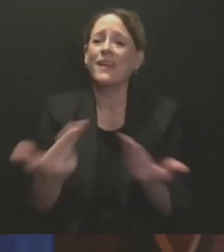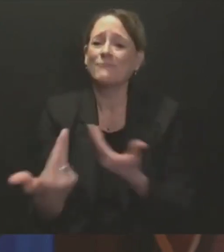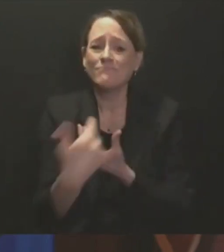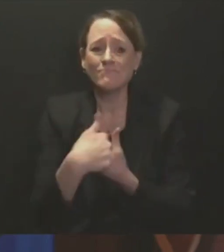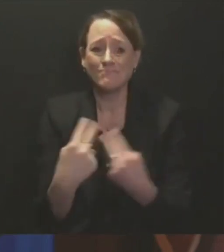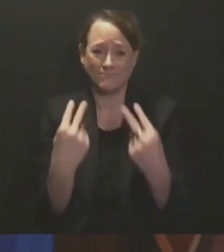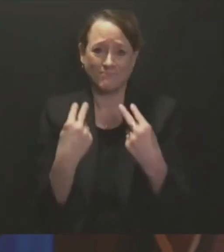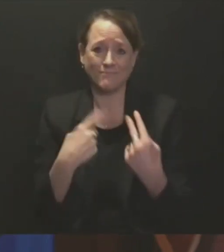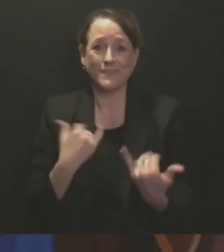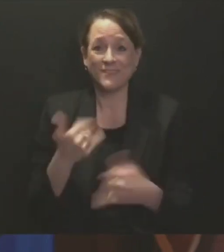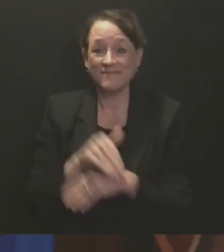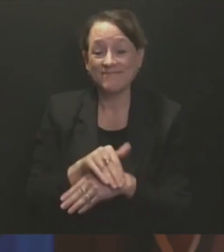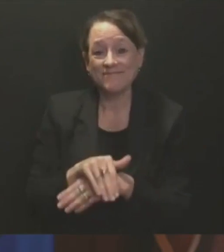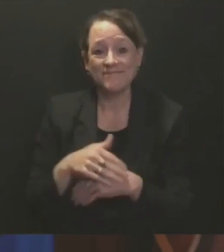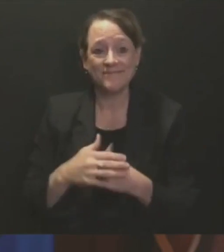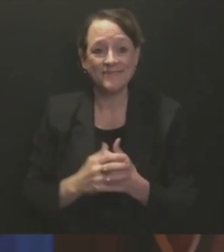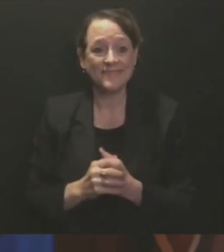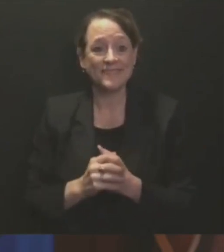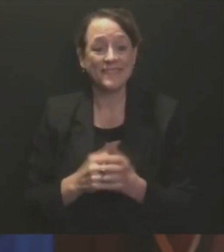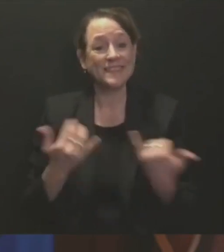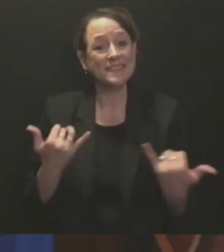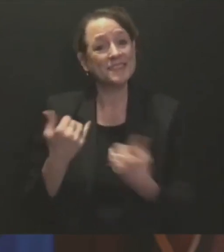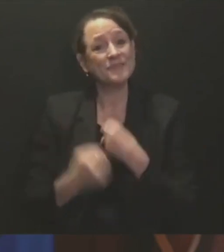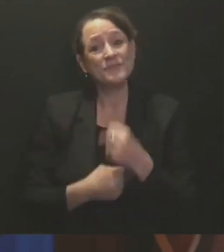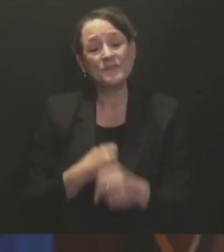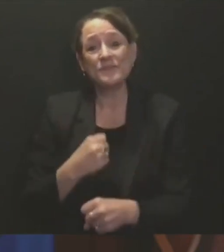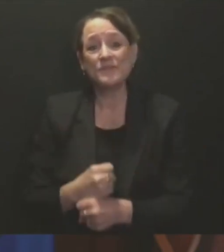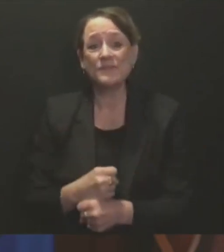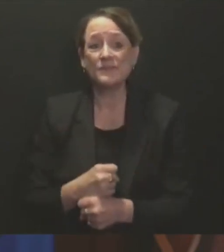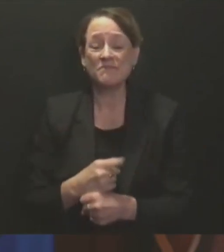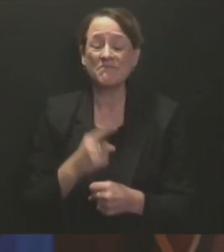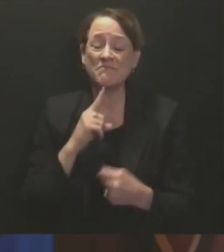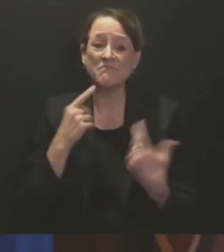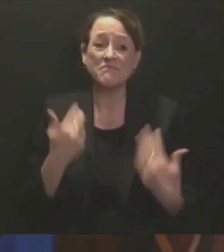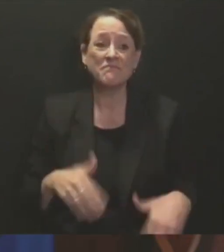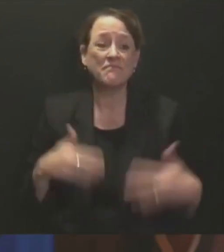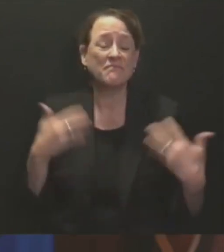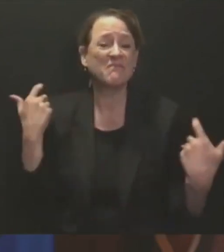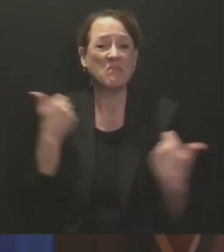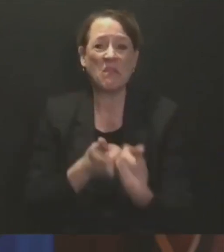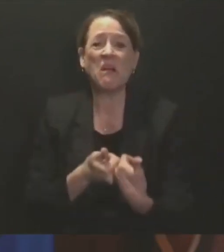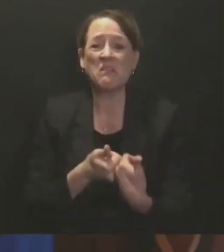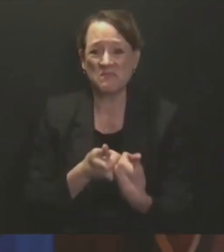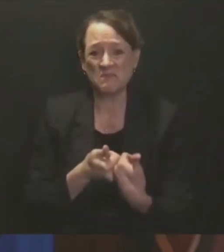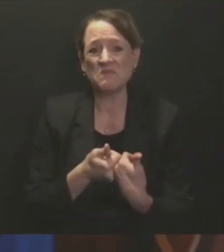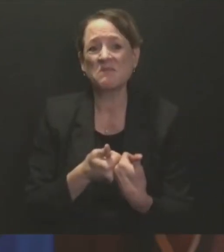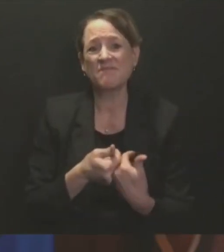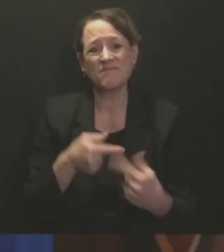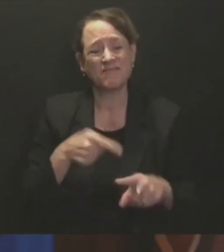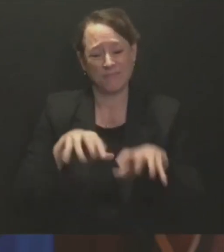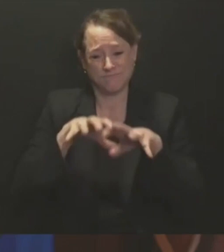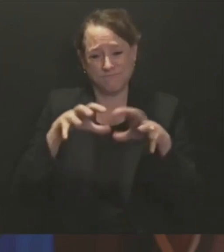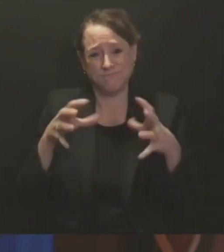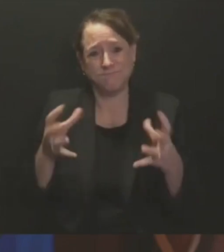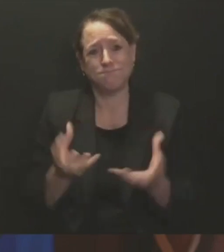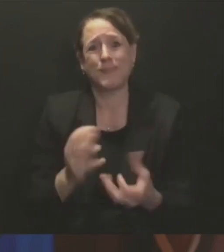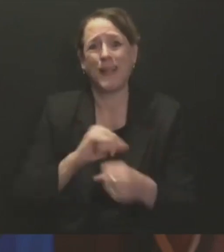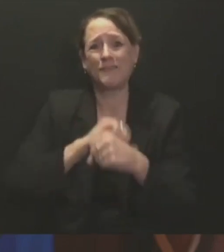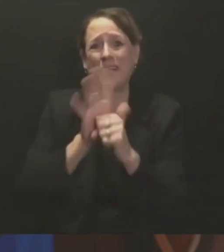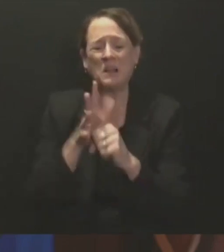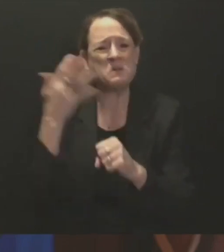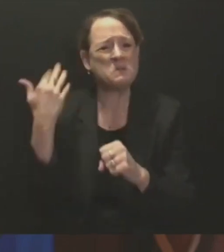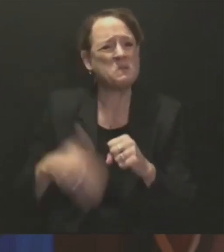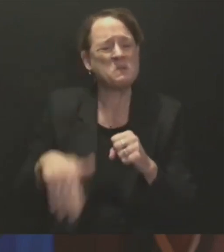been one of many, many major challenges. A global pandemic, coupled with economic uncertainty and